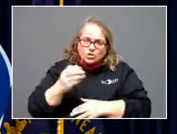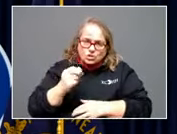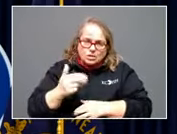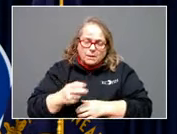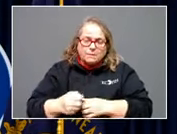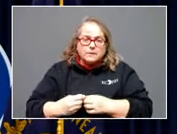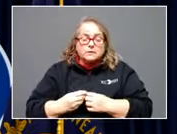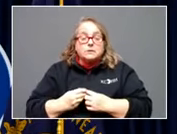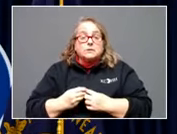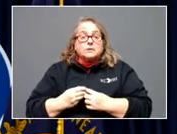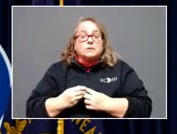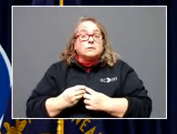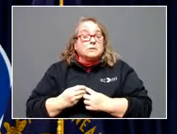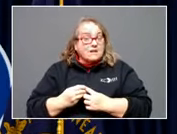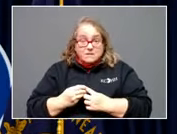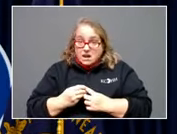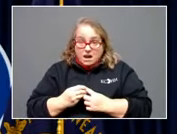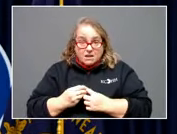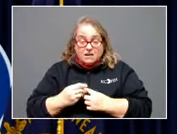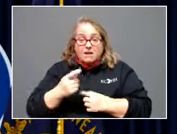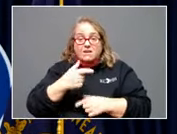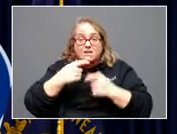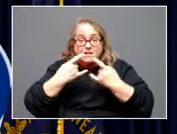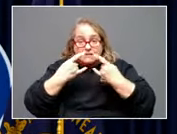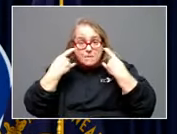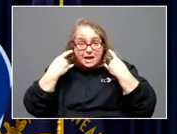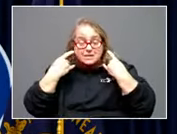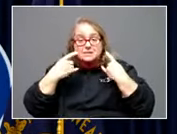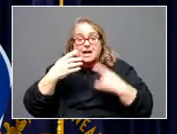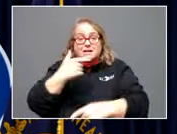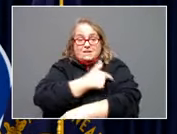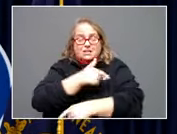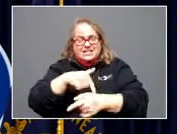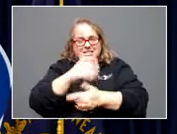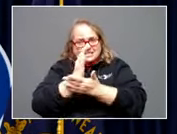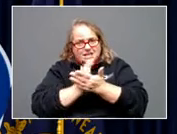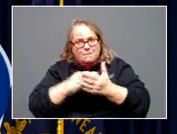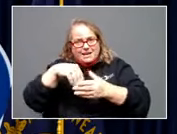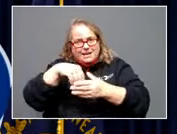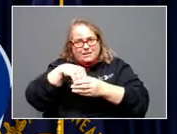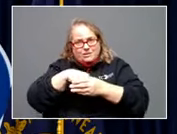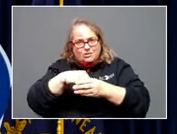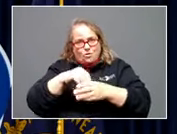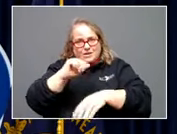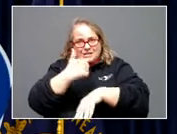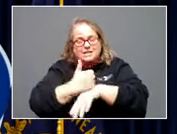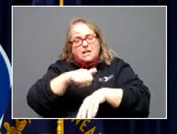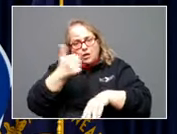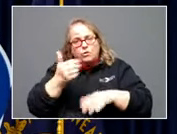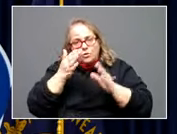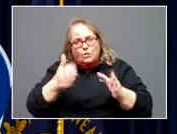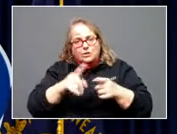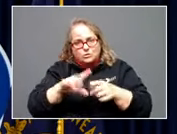Otherwise, vaccine and masking in certain indoor settings is the other way to be safe. I